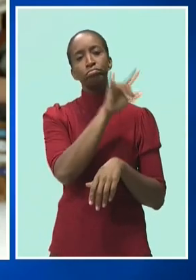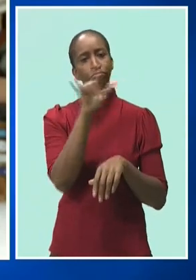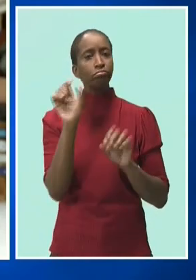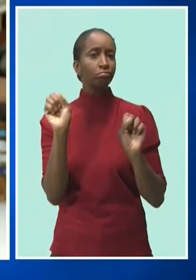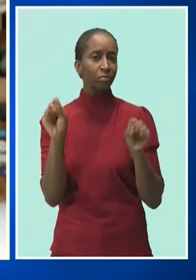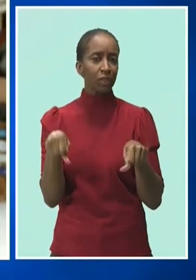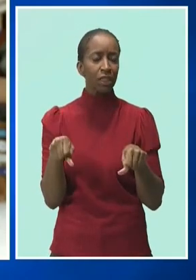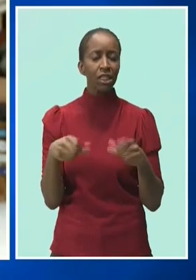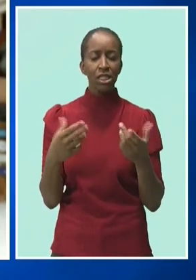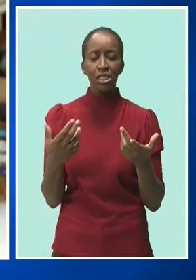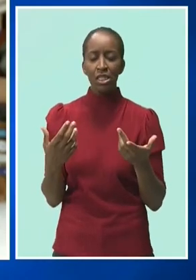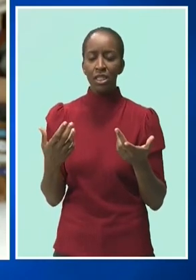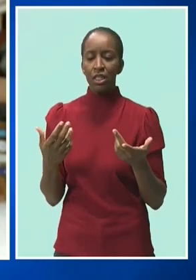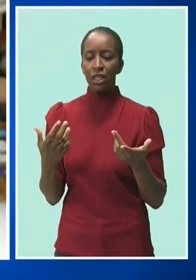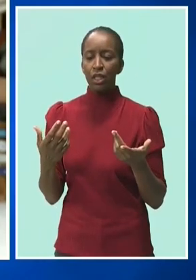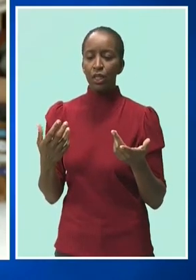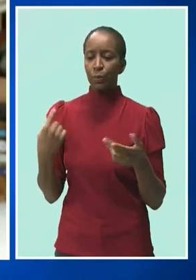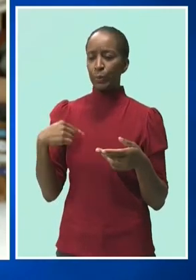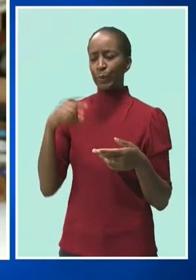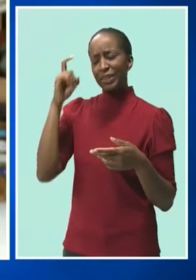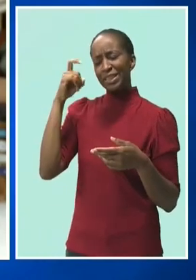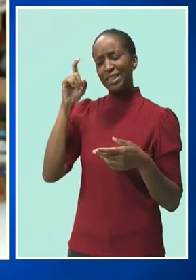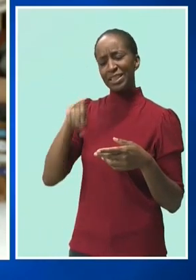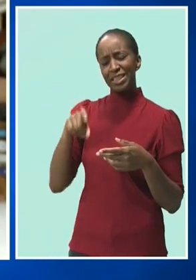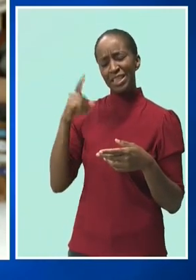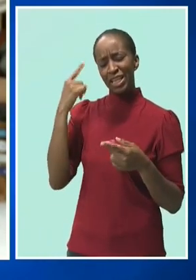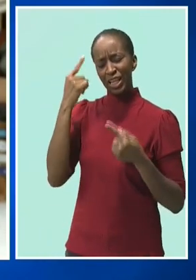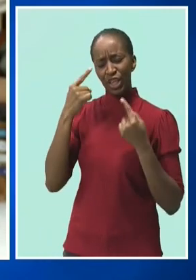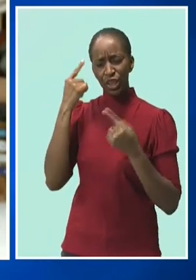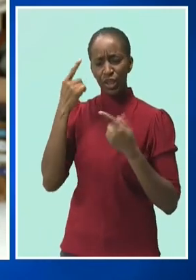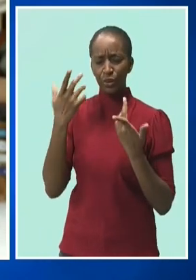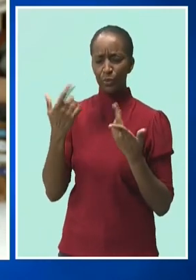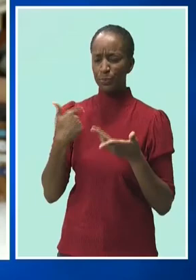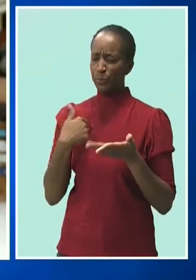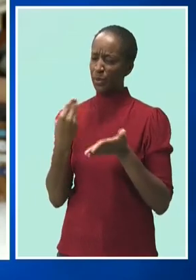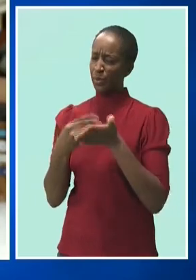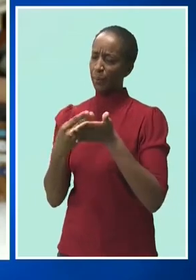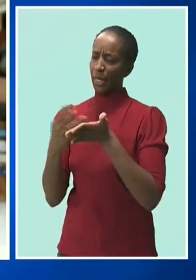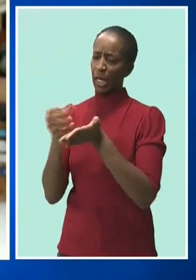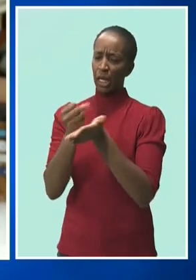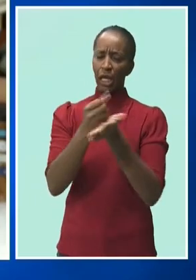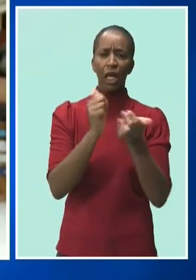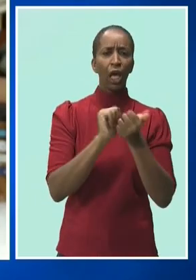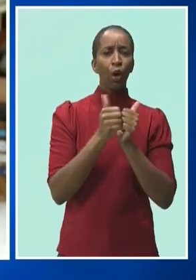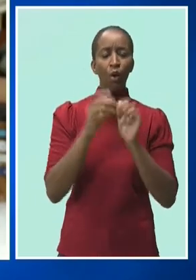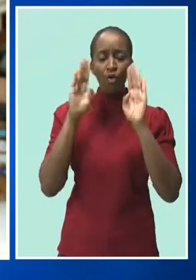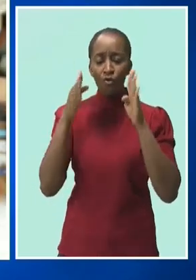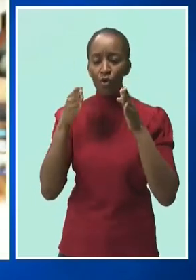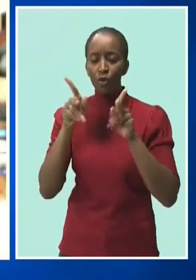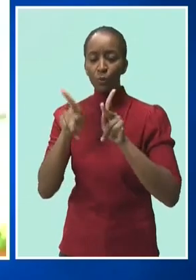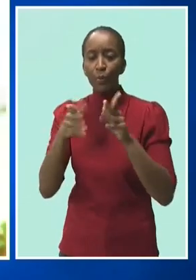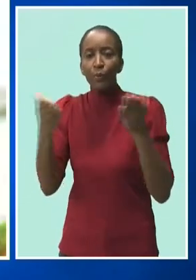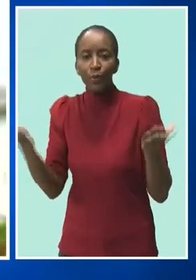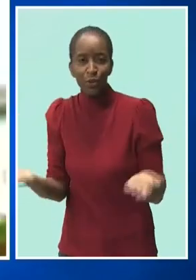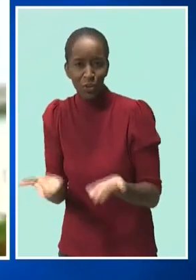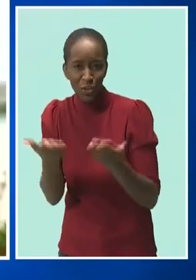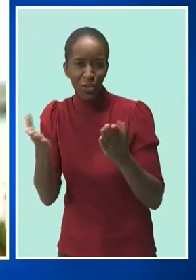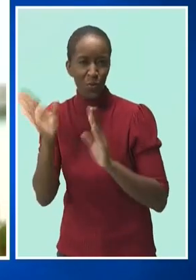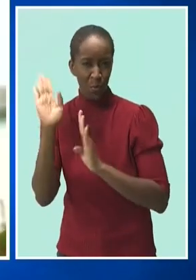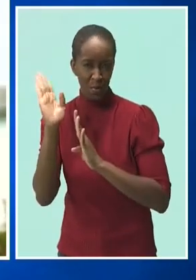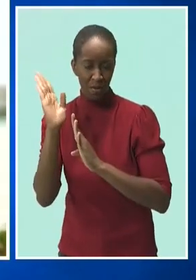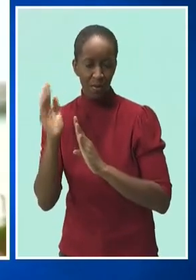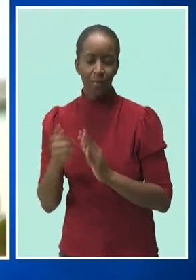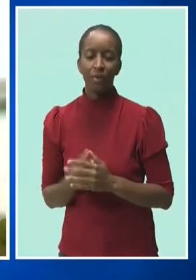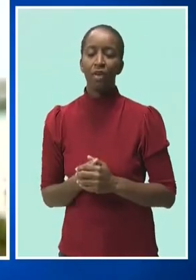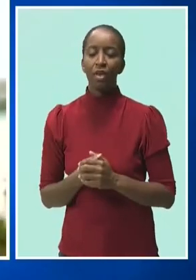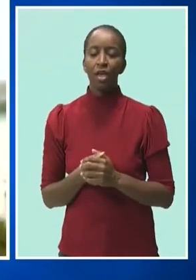create revenue. So for me, I'm going to focus mostly on the local market and see how we can wow them. Basically, what we did